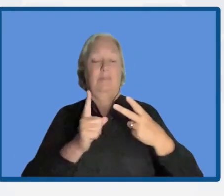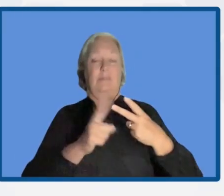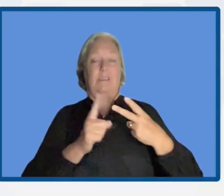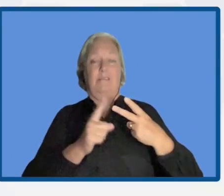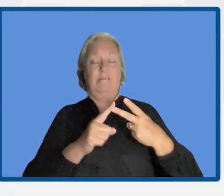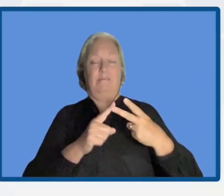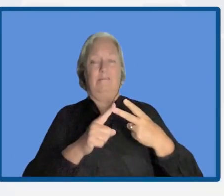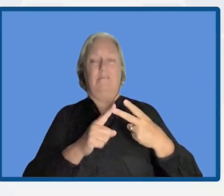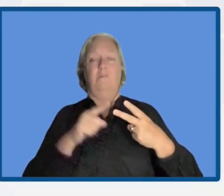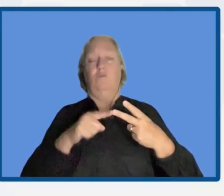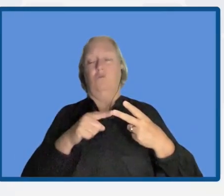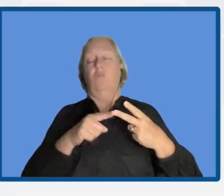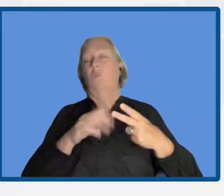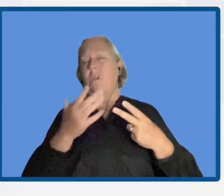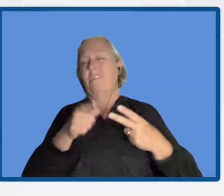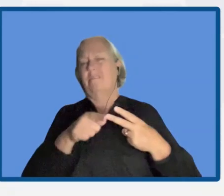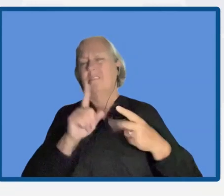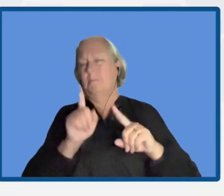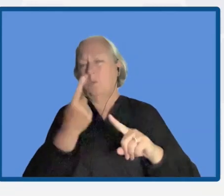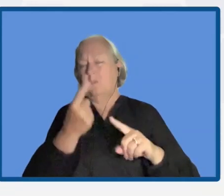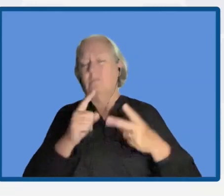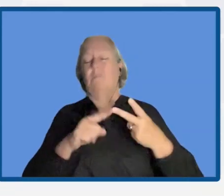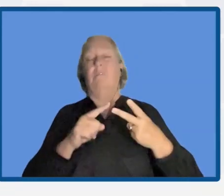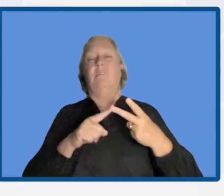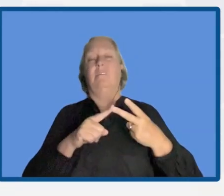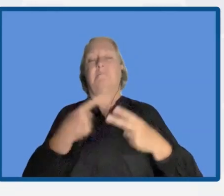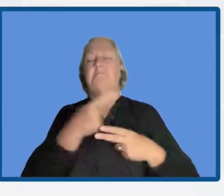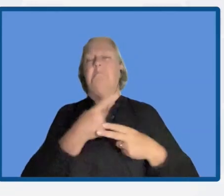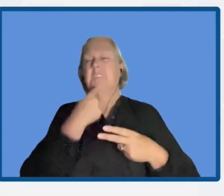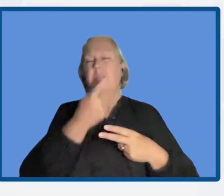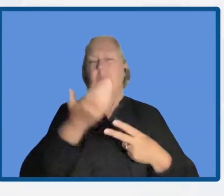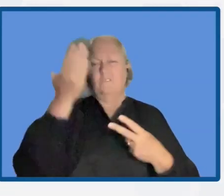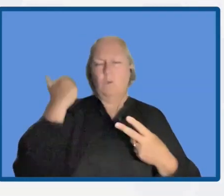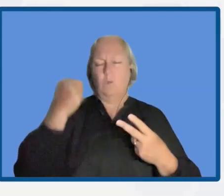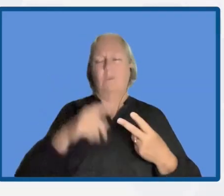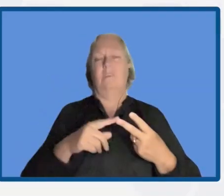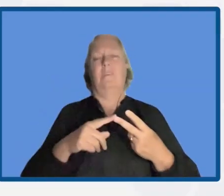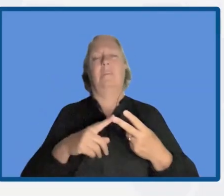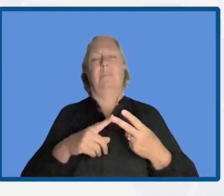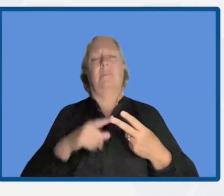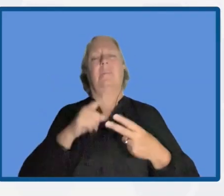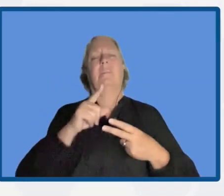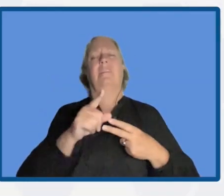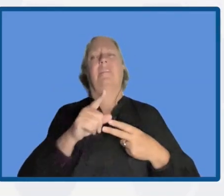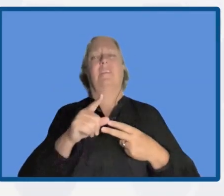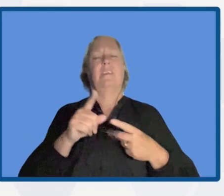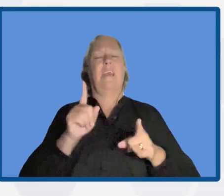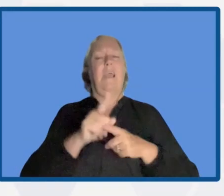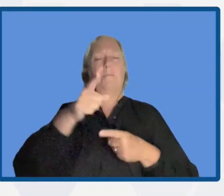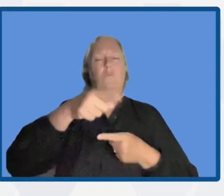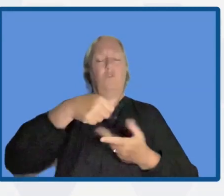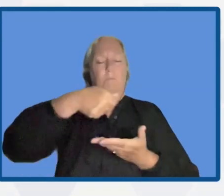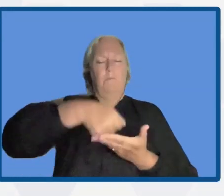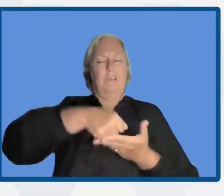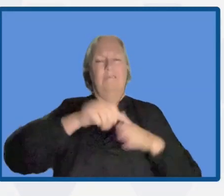importance, as well, while Kiria mentioned, is the baseline information on ecosystems,